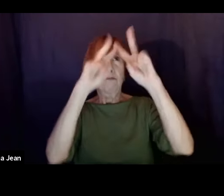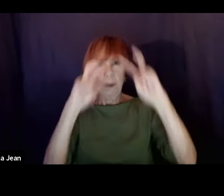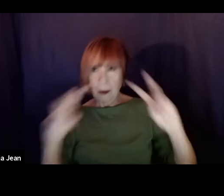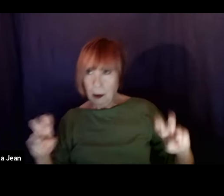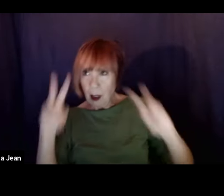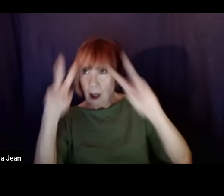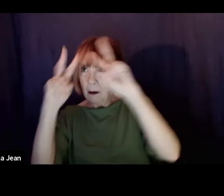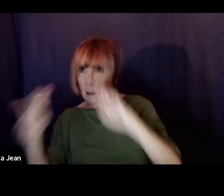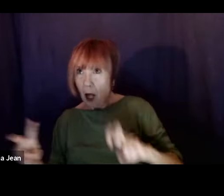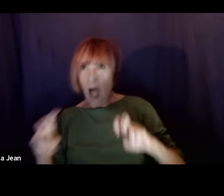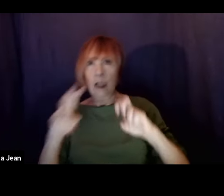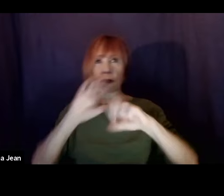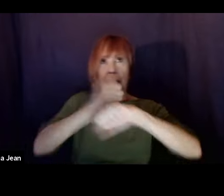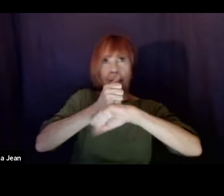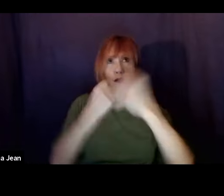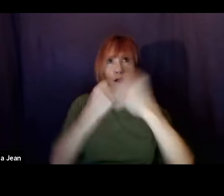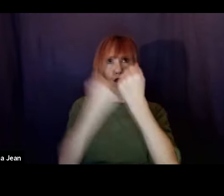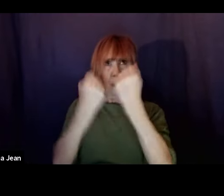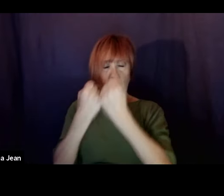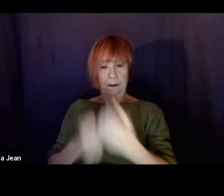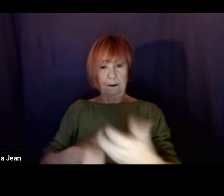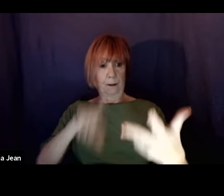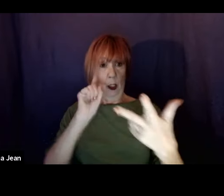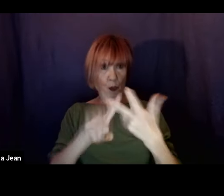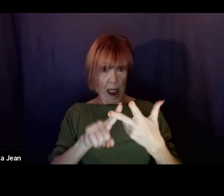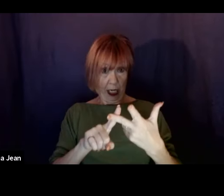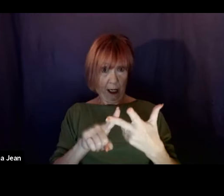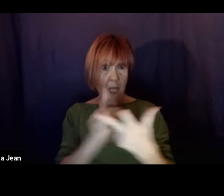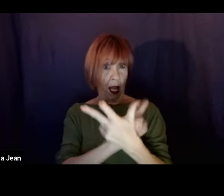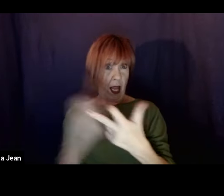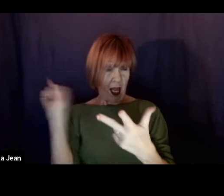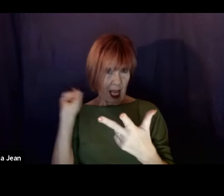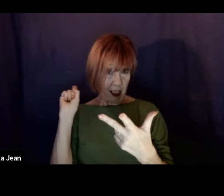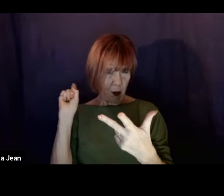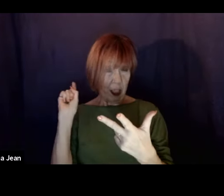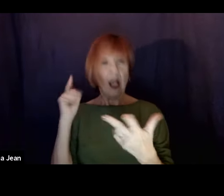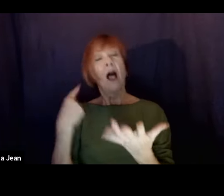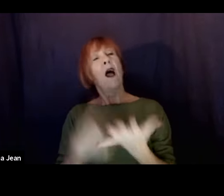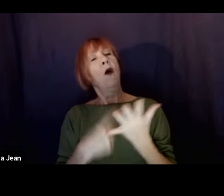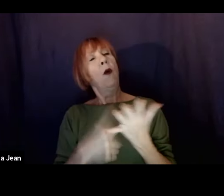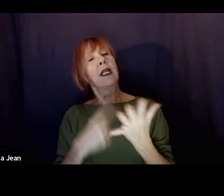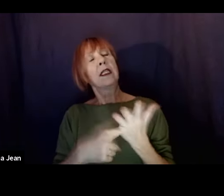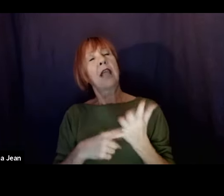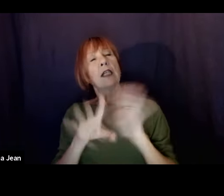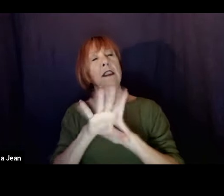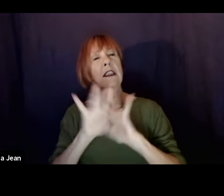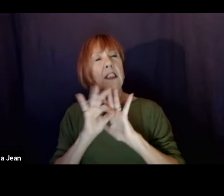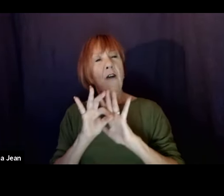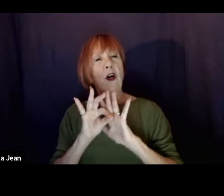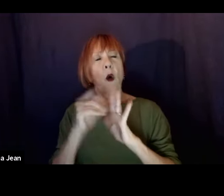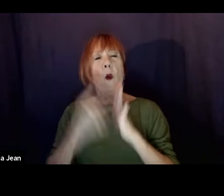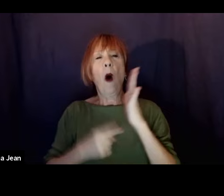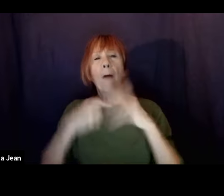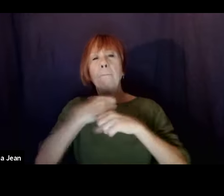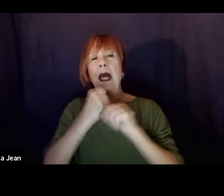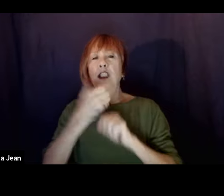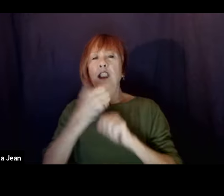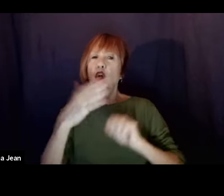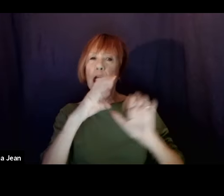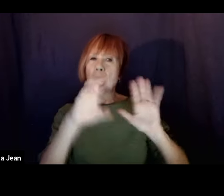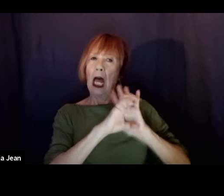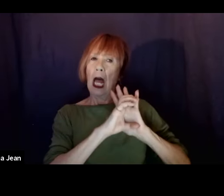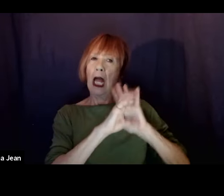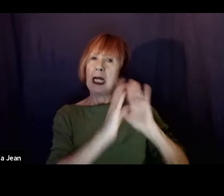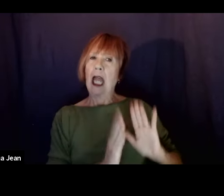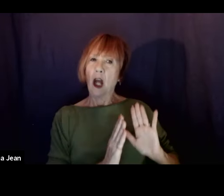screenplay structure. Step three, last week, we talked about discovering what makes a good character and